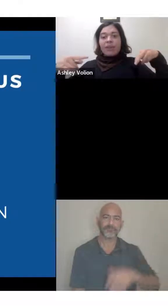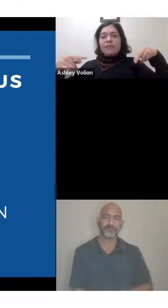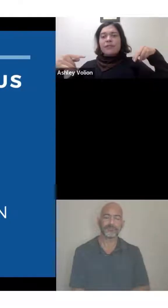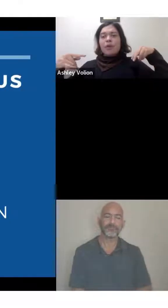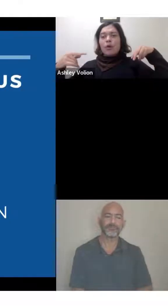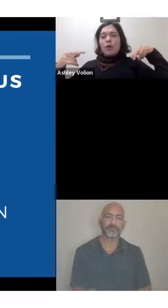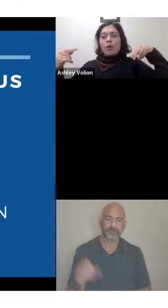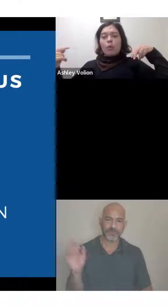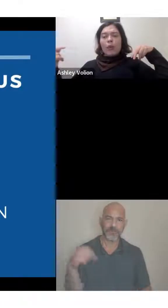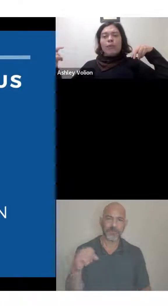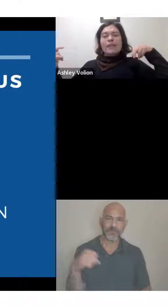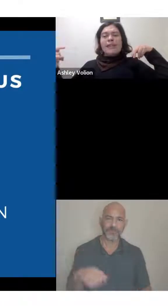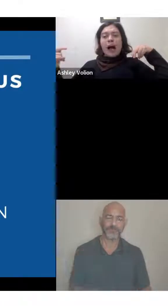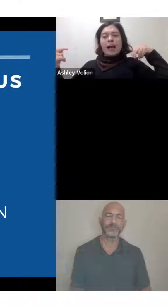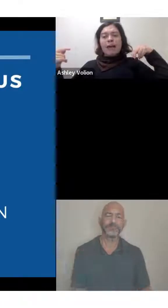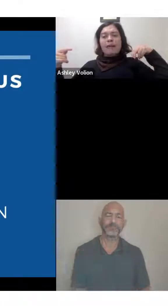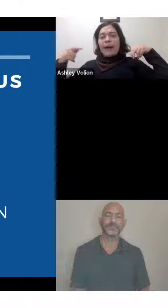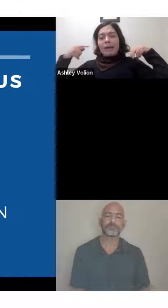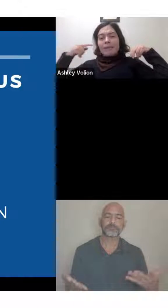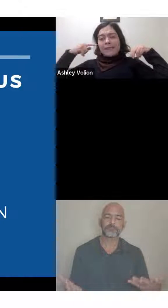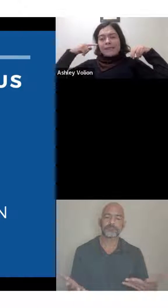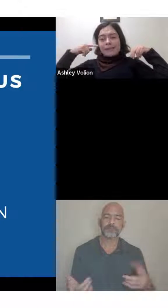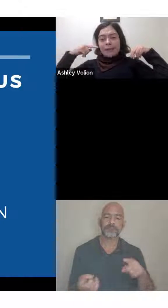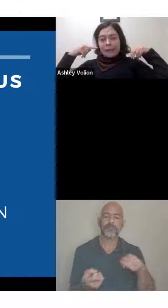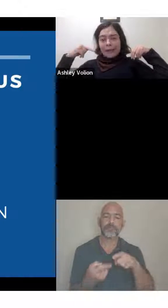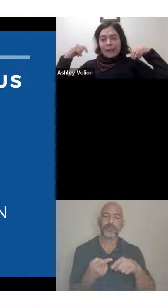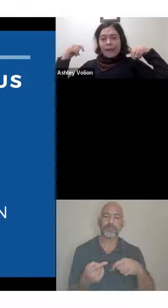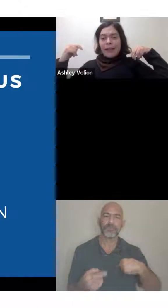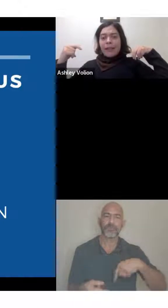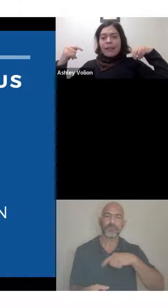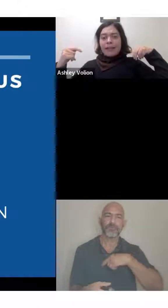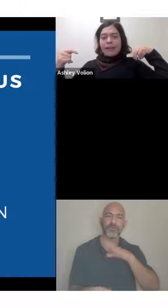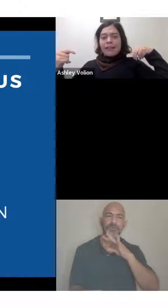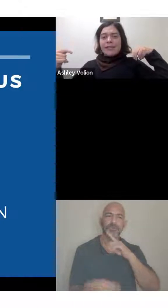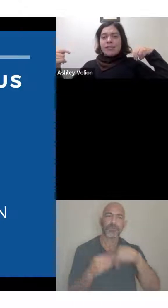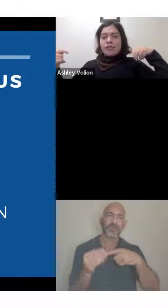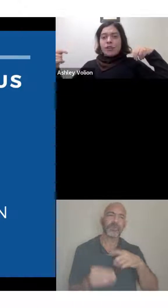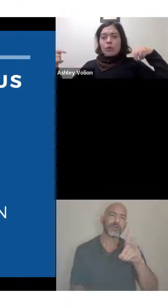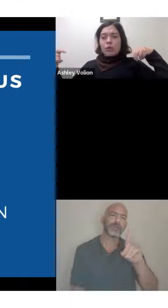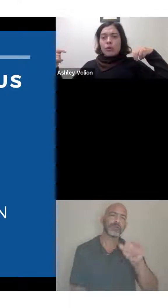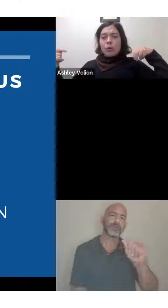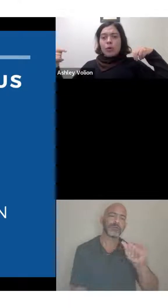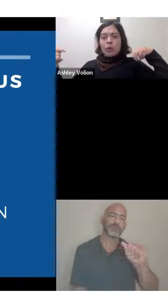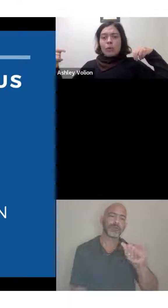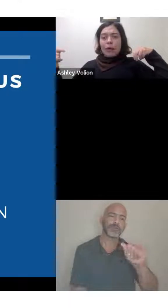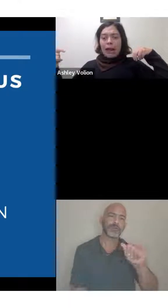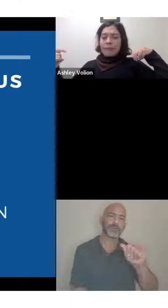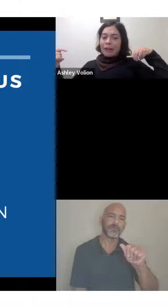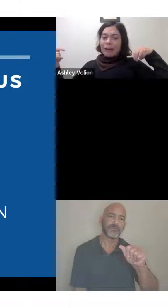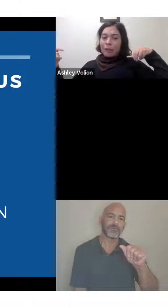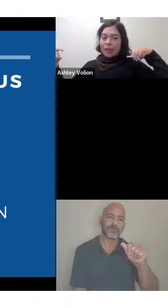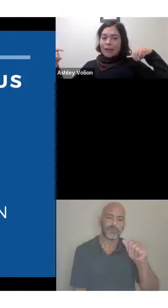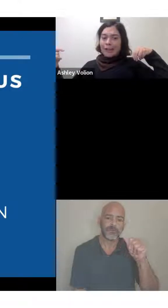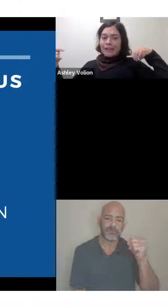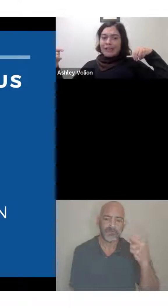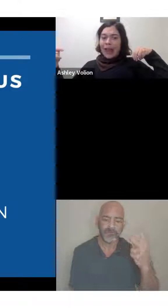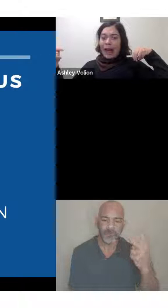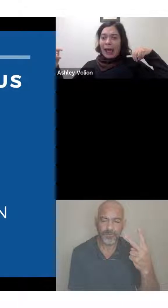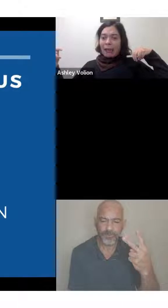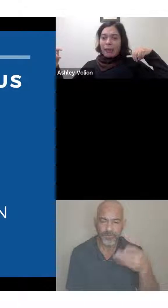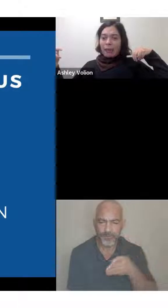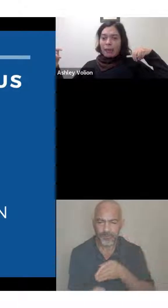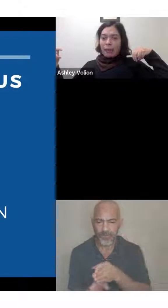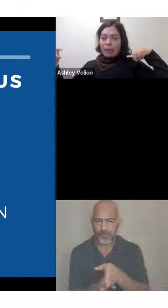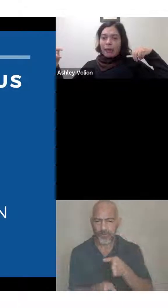So, when we talk about disability, there's two primary ways